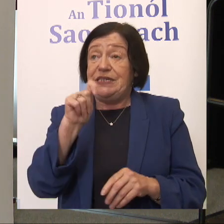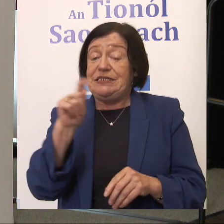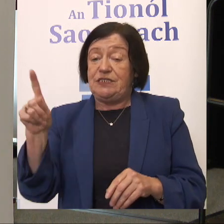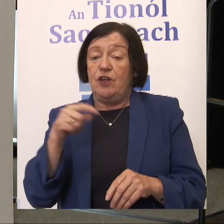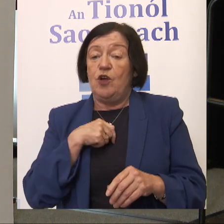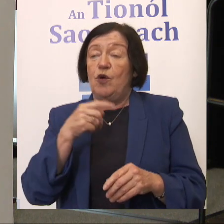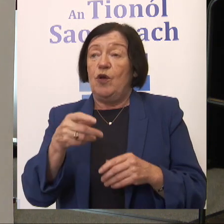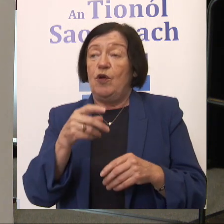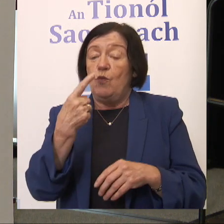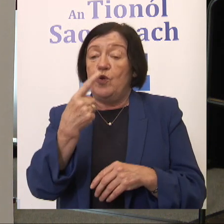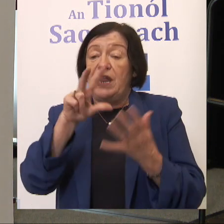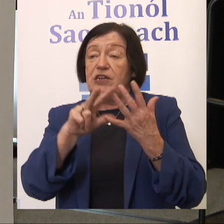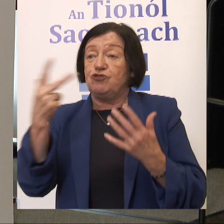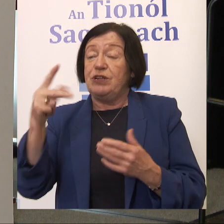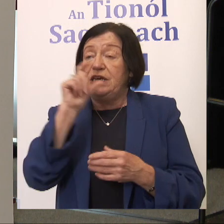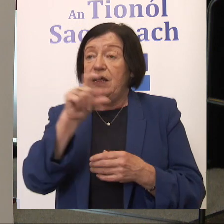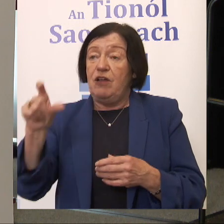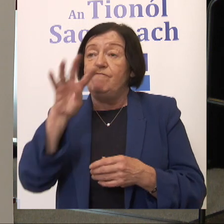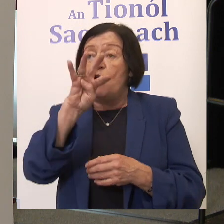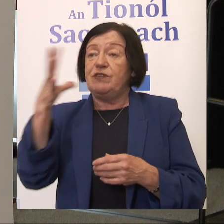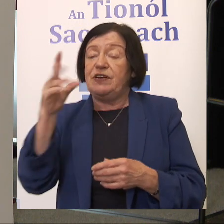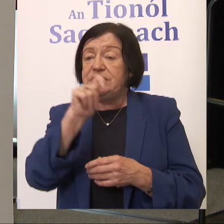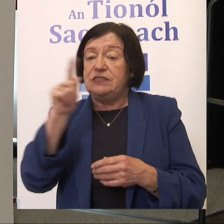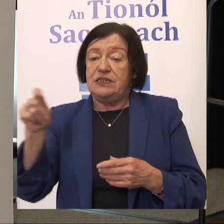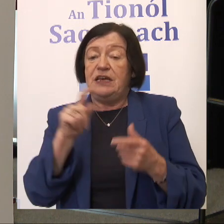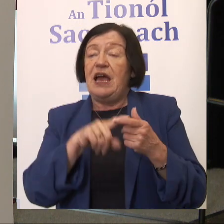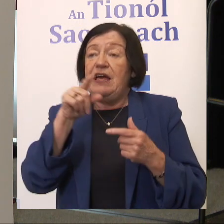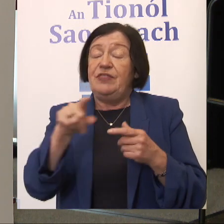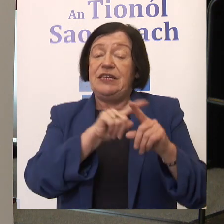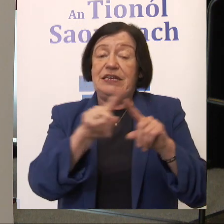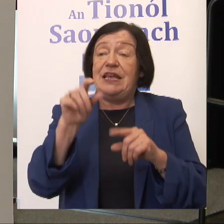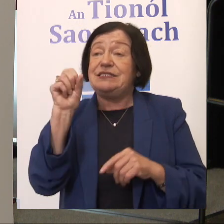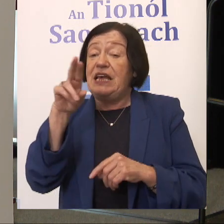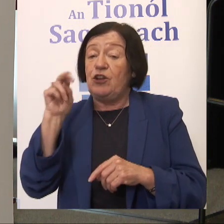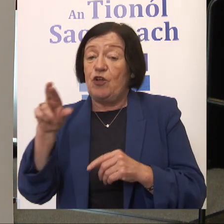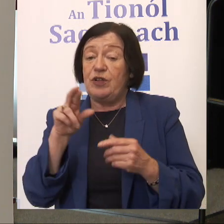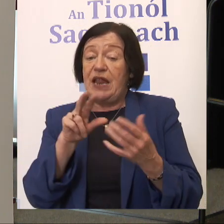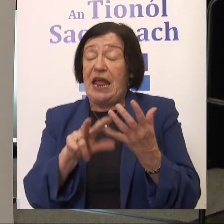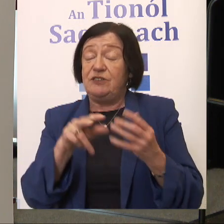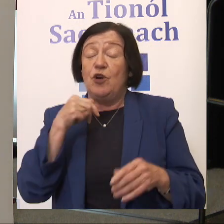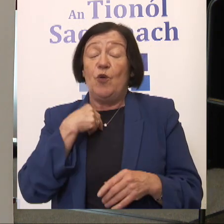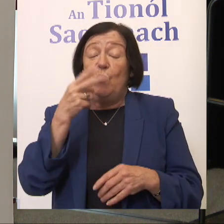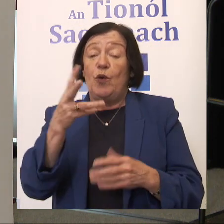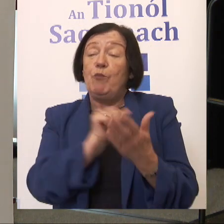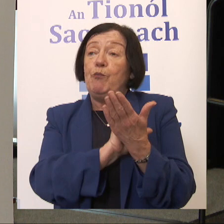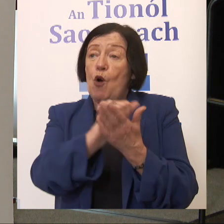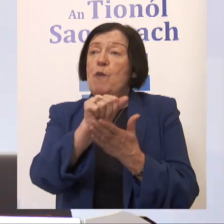183 councillors, the 45 TDs, the 18 senators. And we're going to publish that